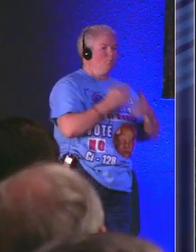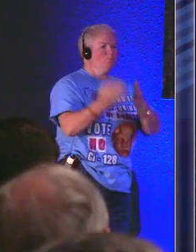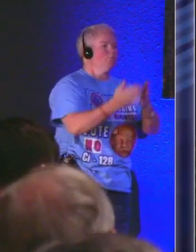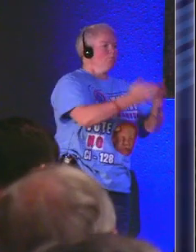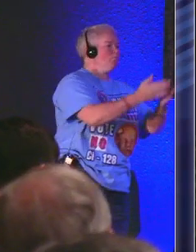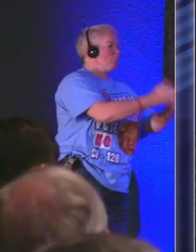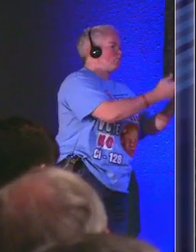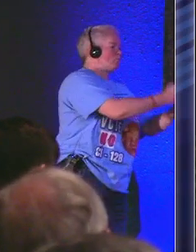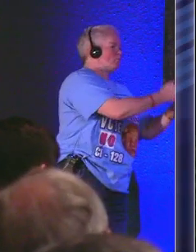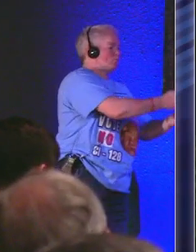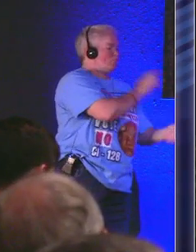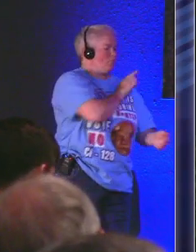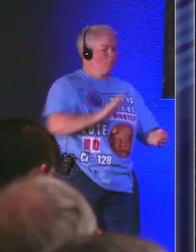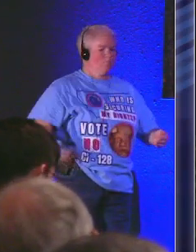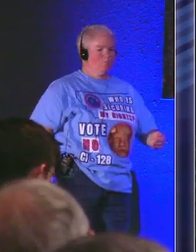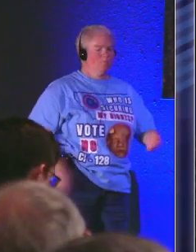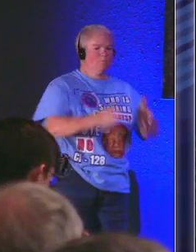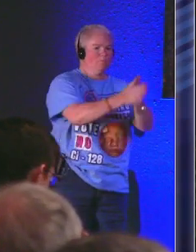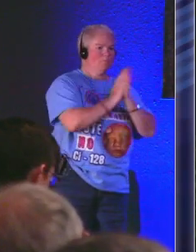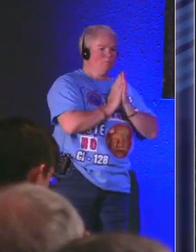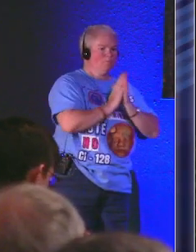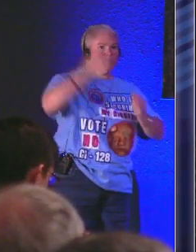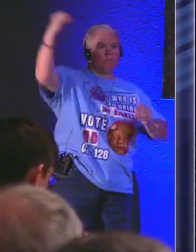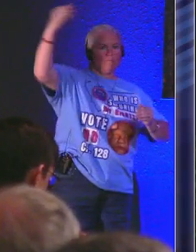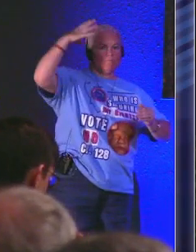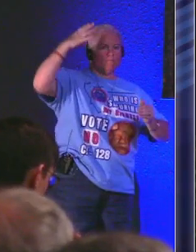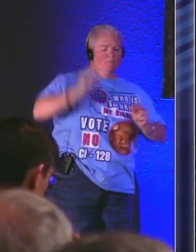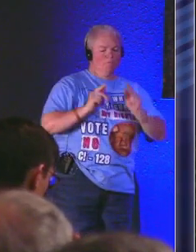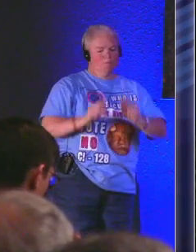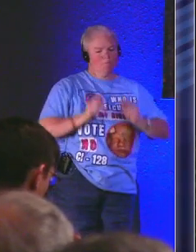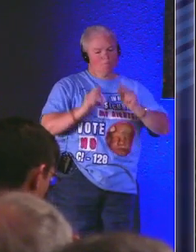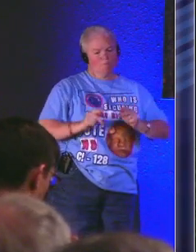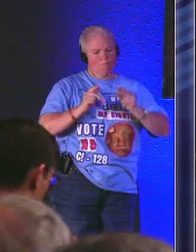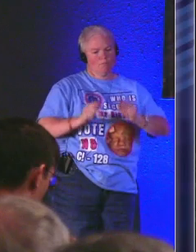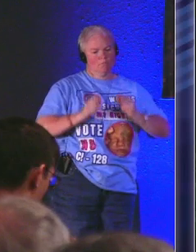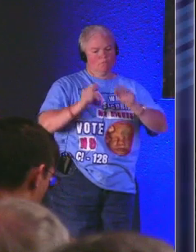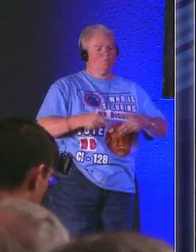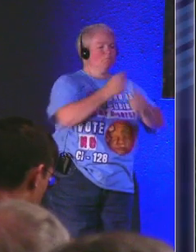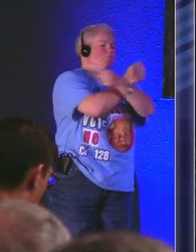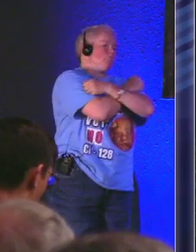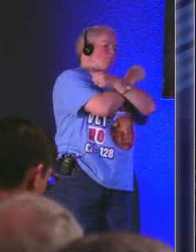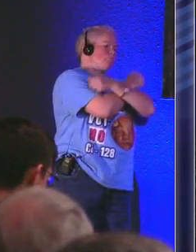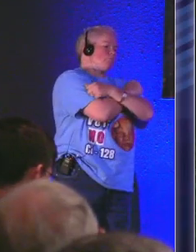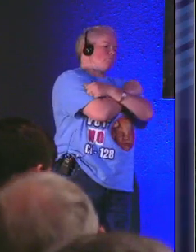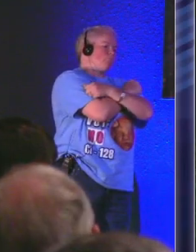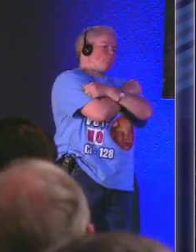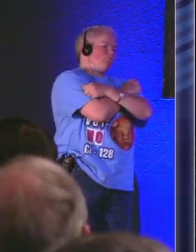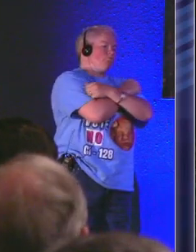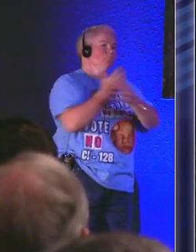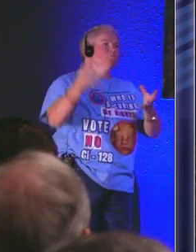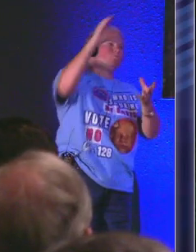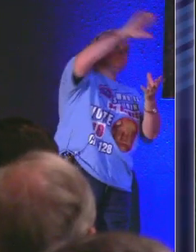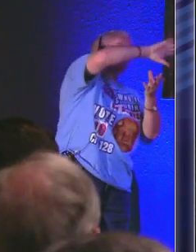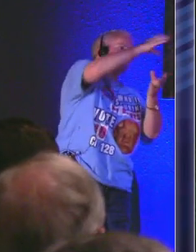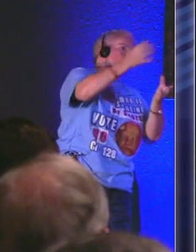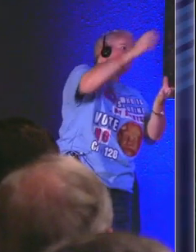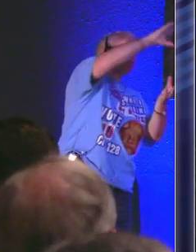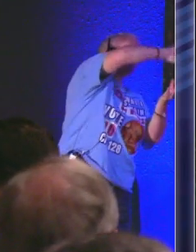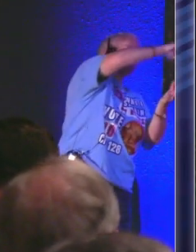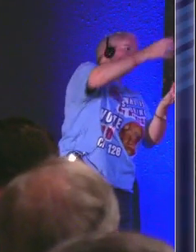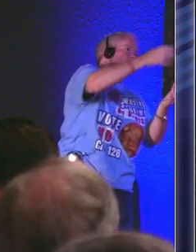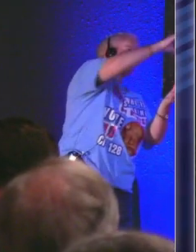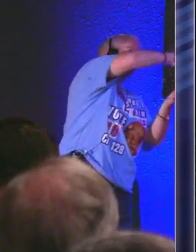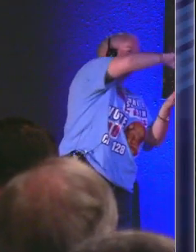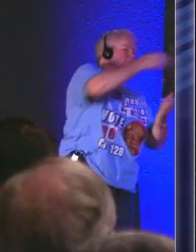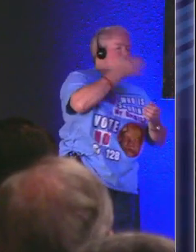each one of them lord and i just ask lord that your grace and your mercy and your love would just pour over them lord